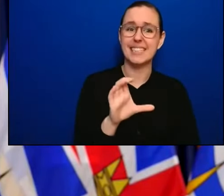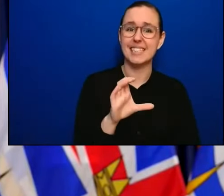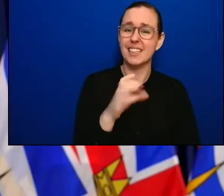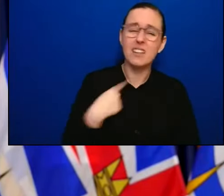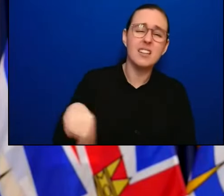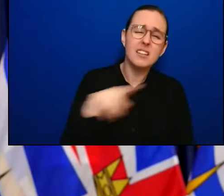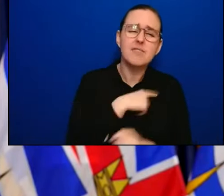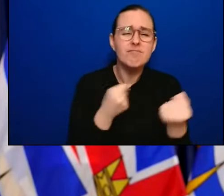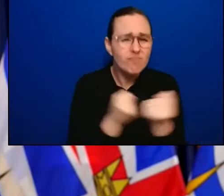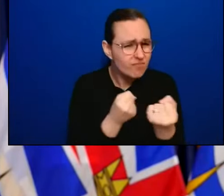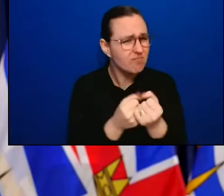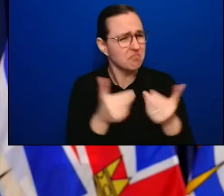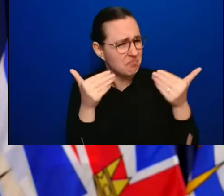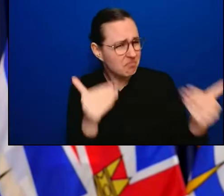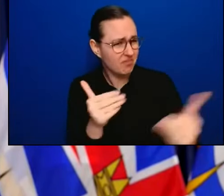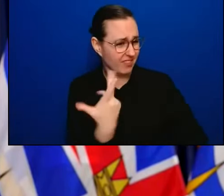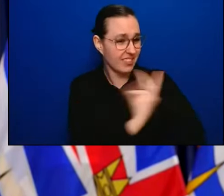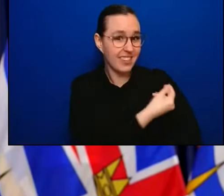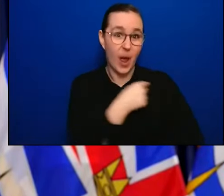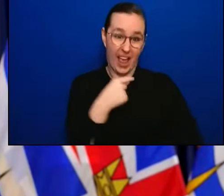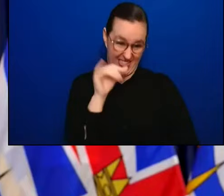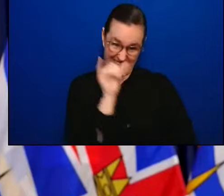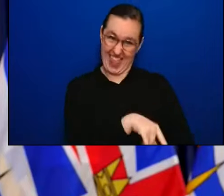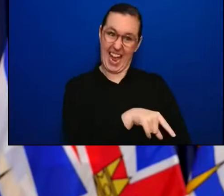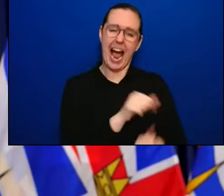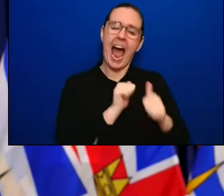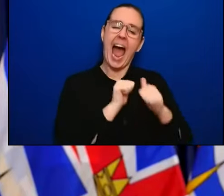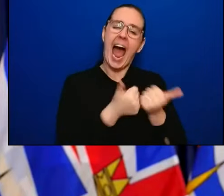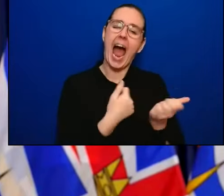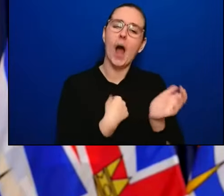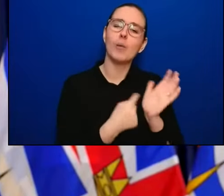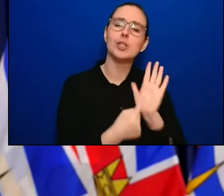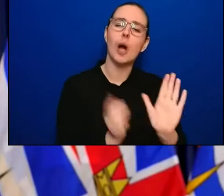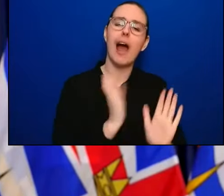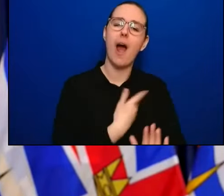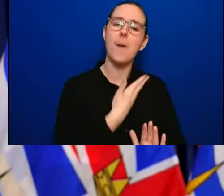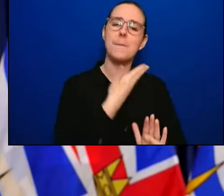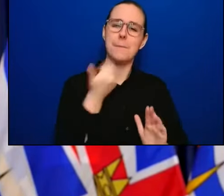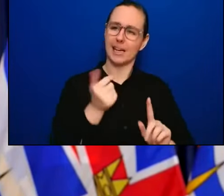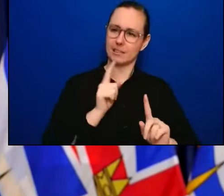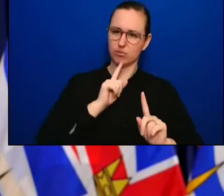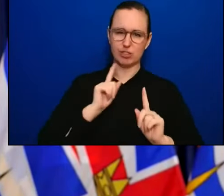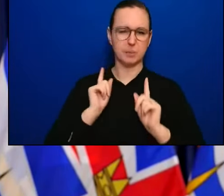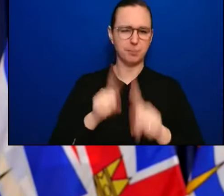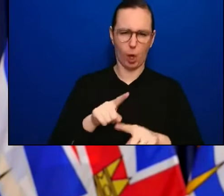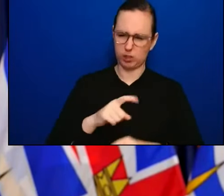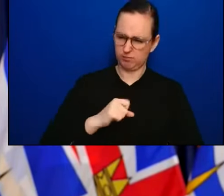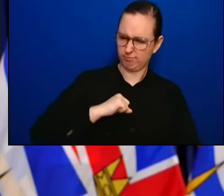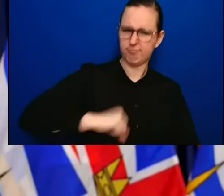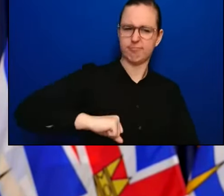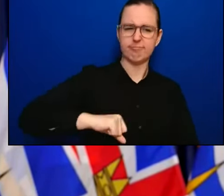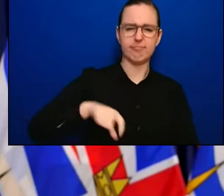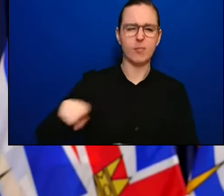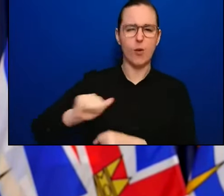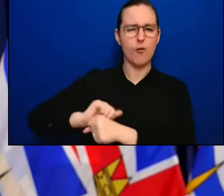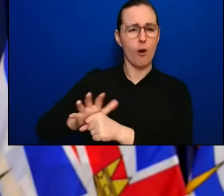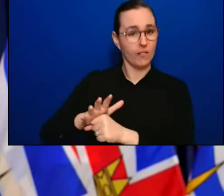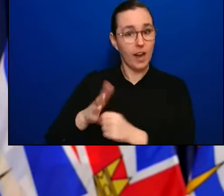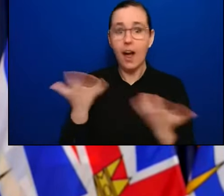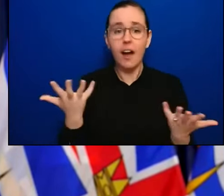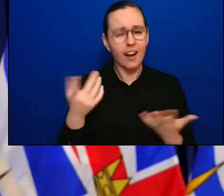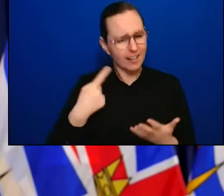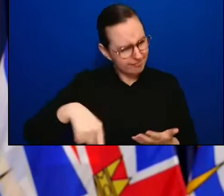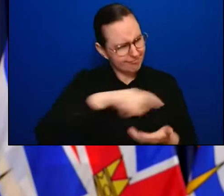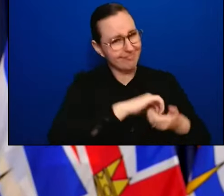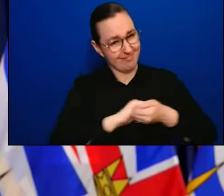possible response to COVID-19 as a community. I want to thank British Columbians for doing that. There will be more surprises